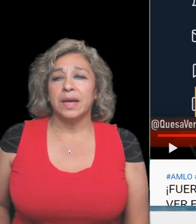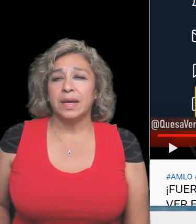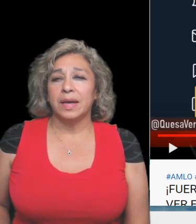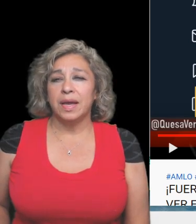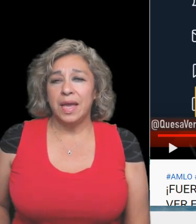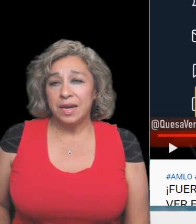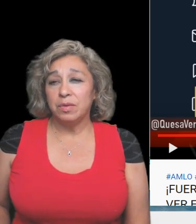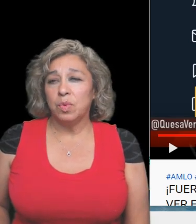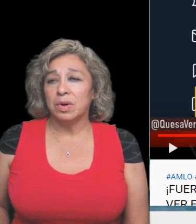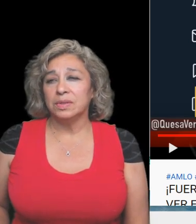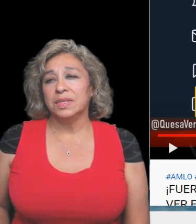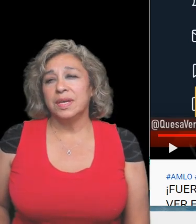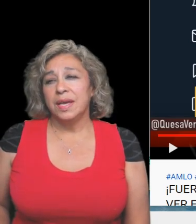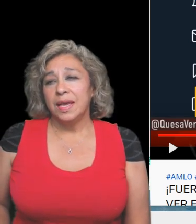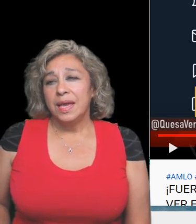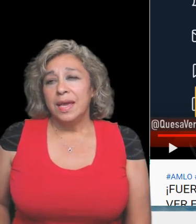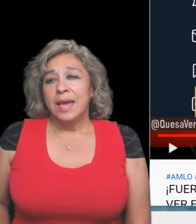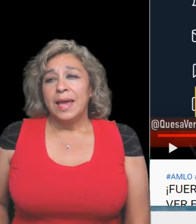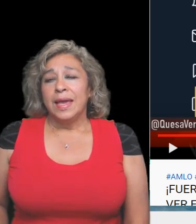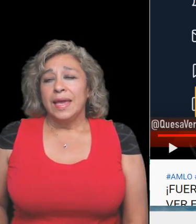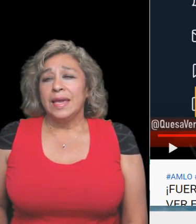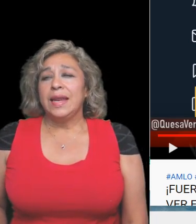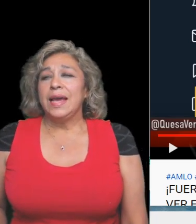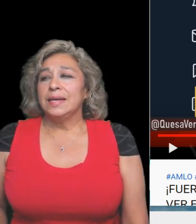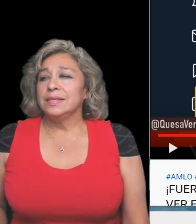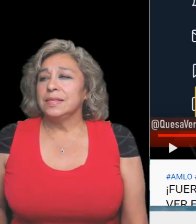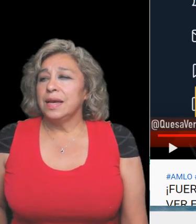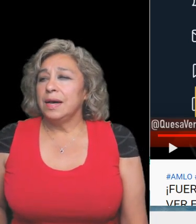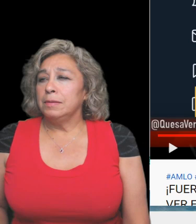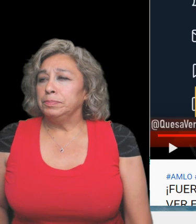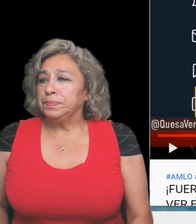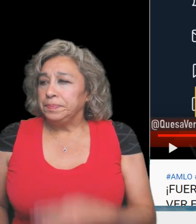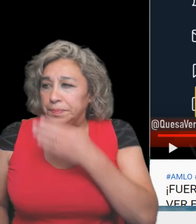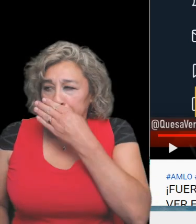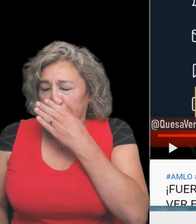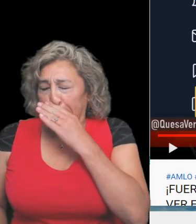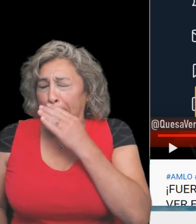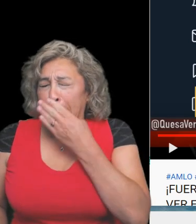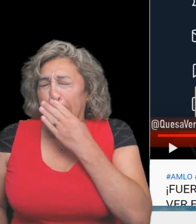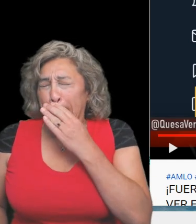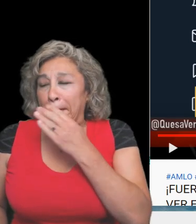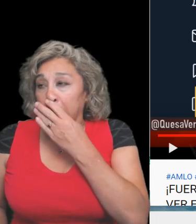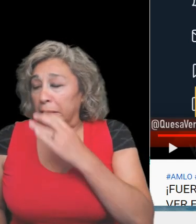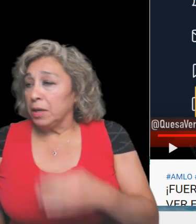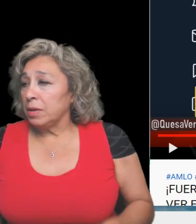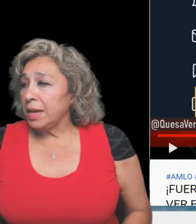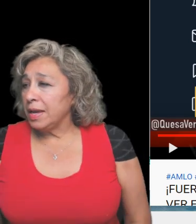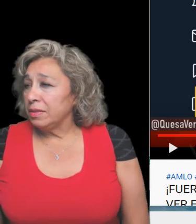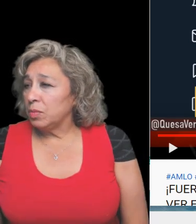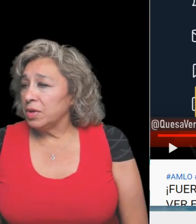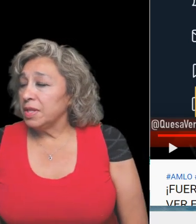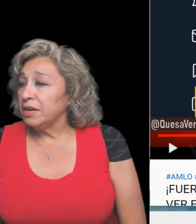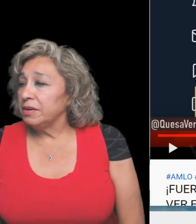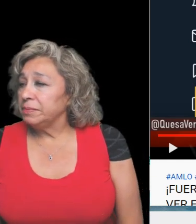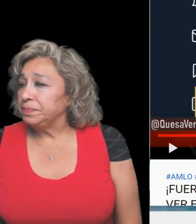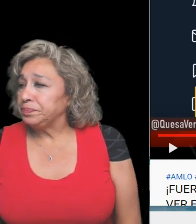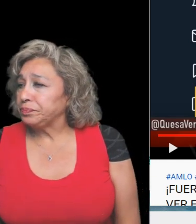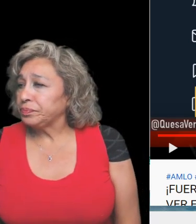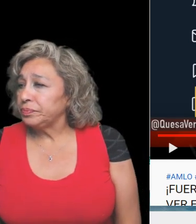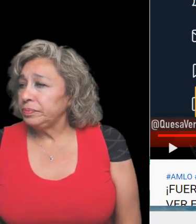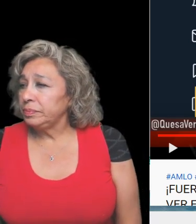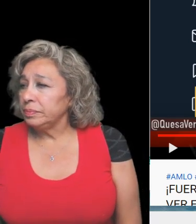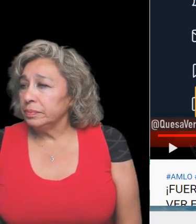America and the world it has I had the word there